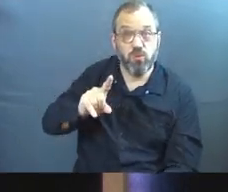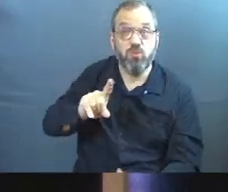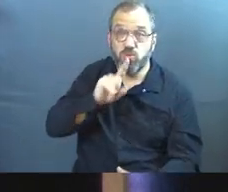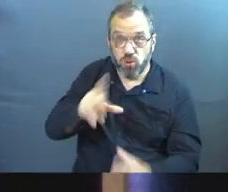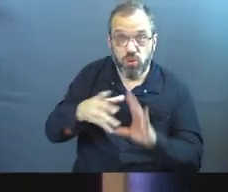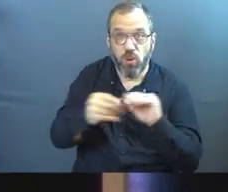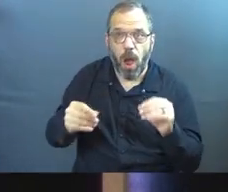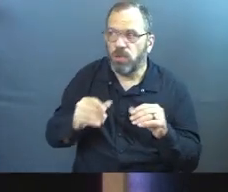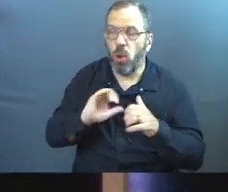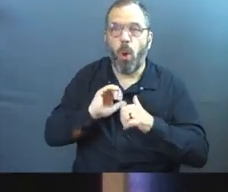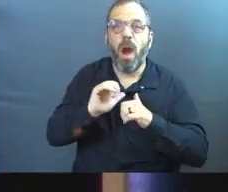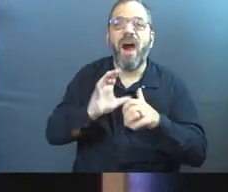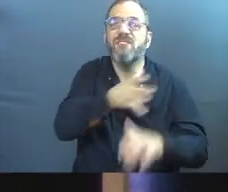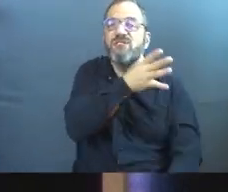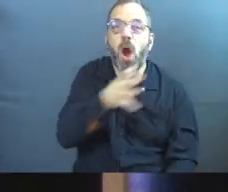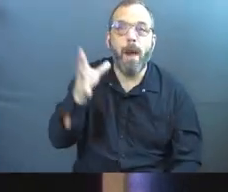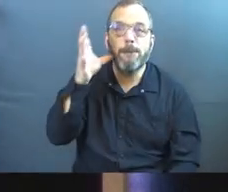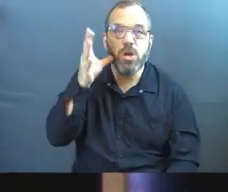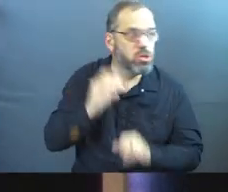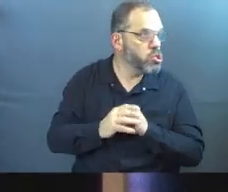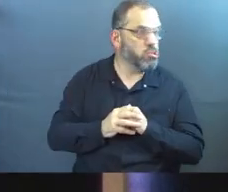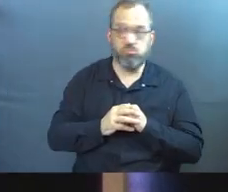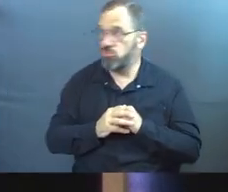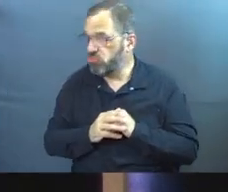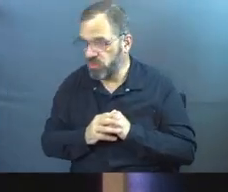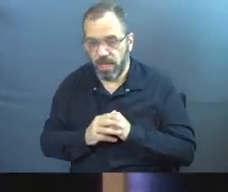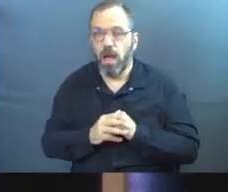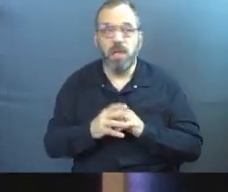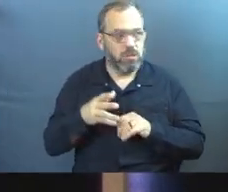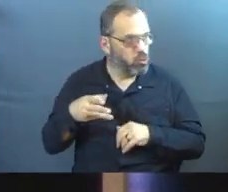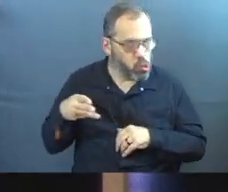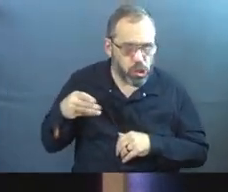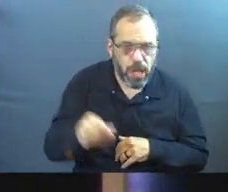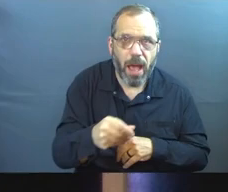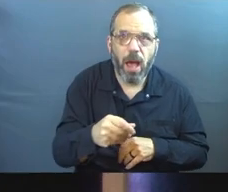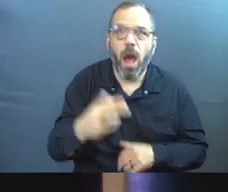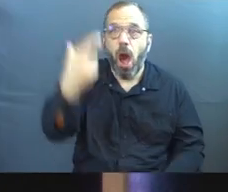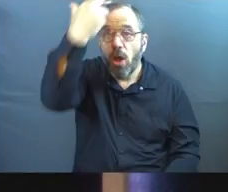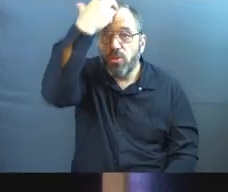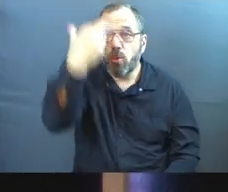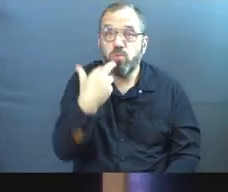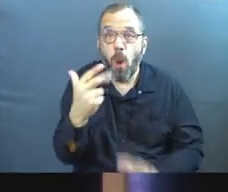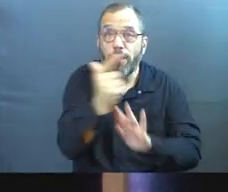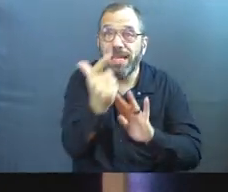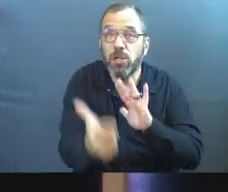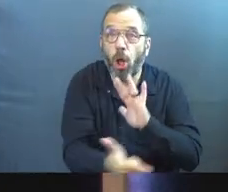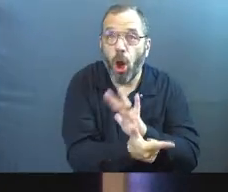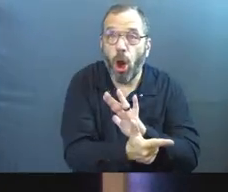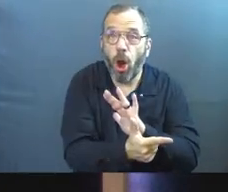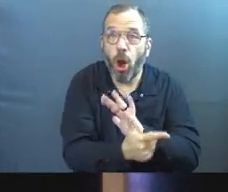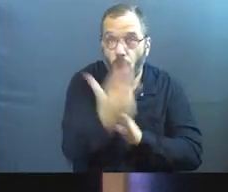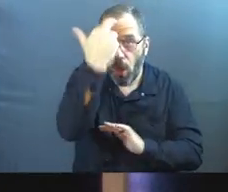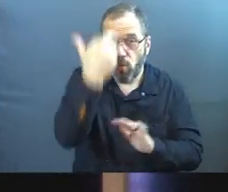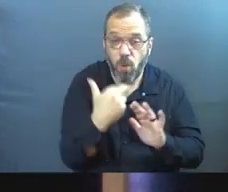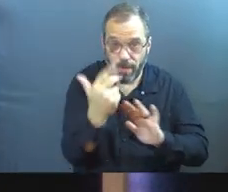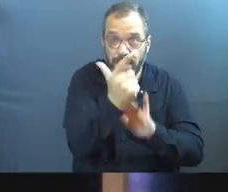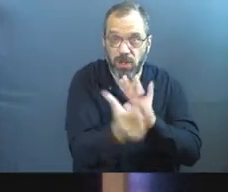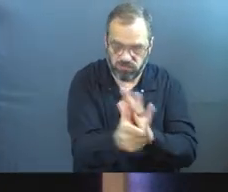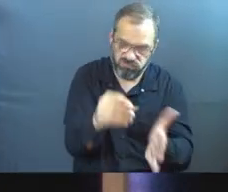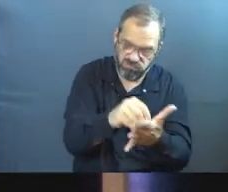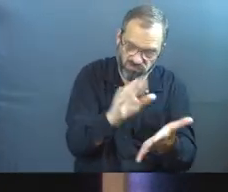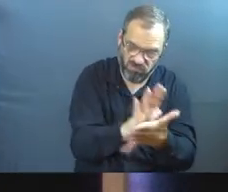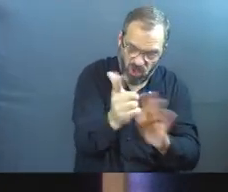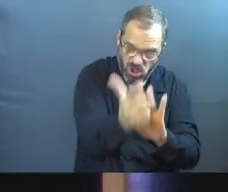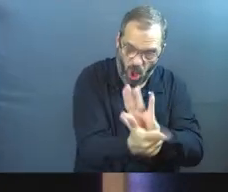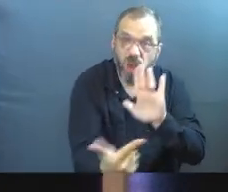competitive farmers would do this to other farmers in order to shut them down. Roman law in the ancient world actually had laws on the books